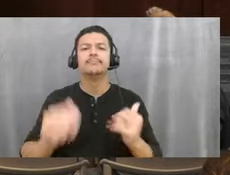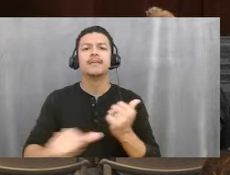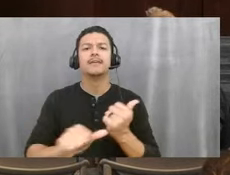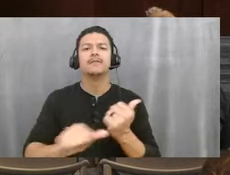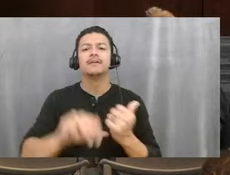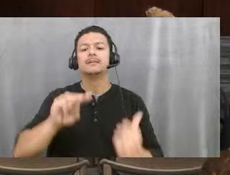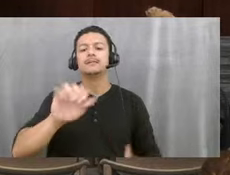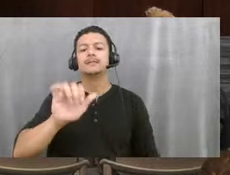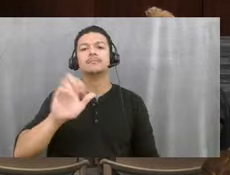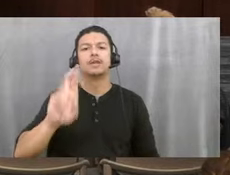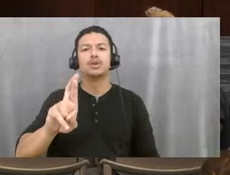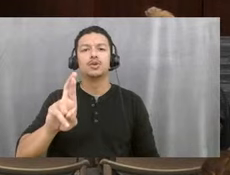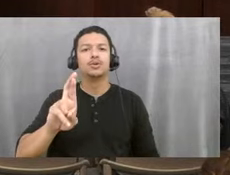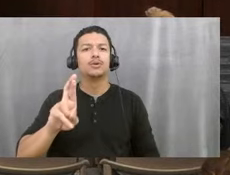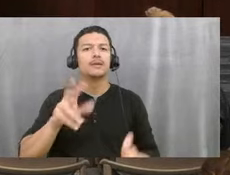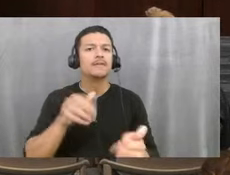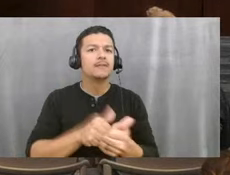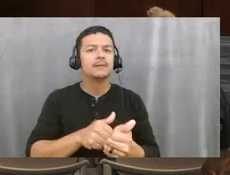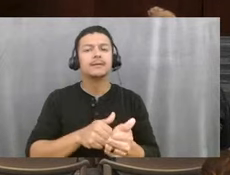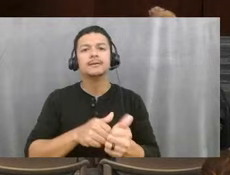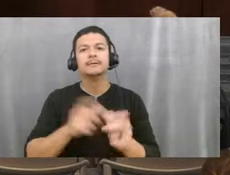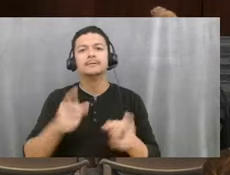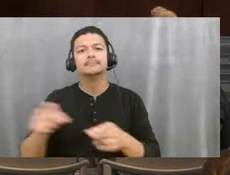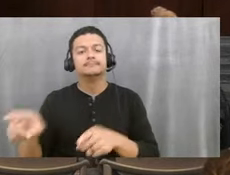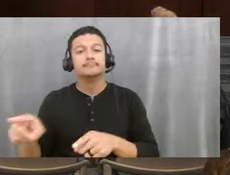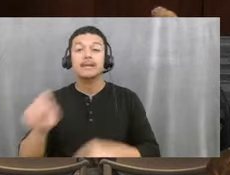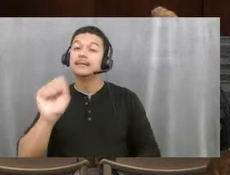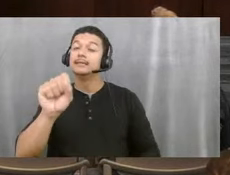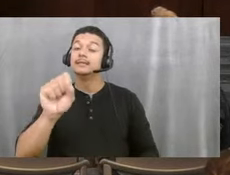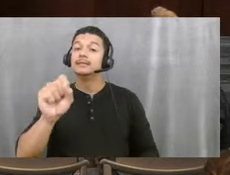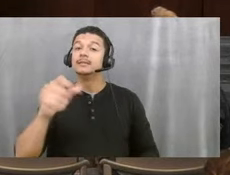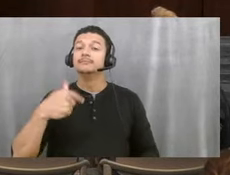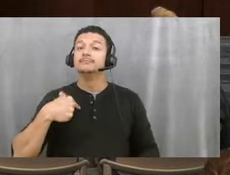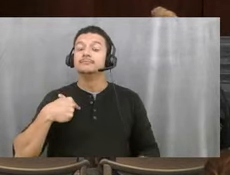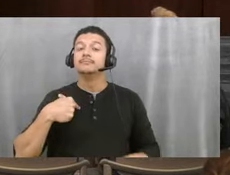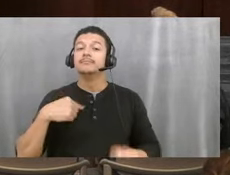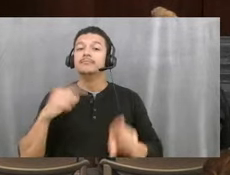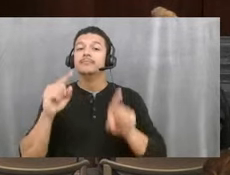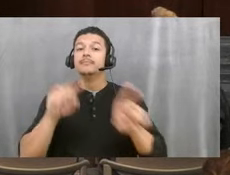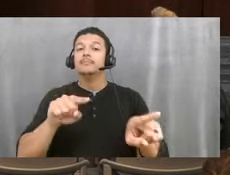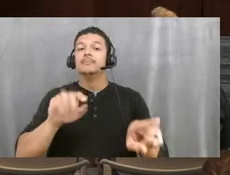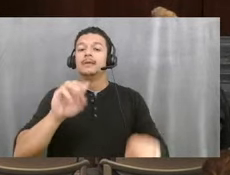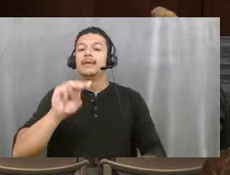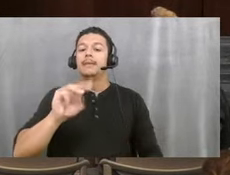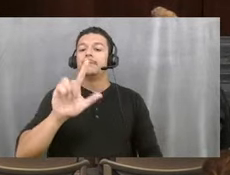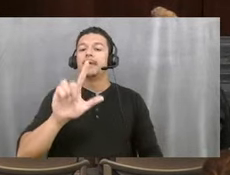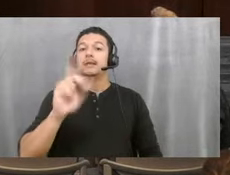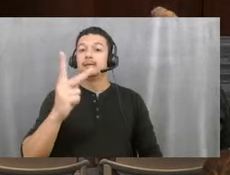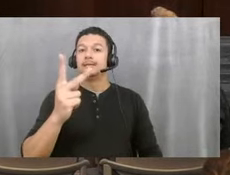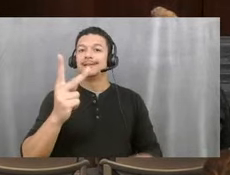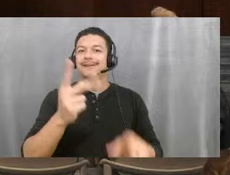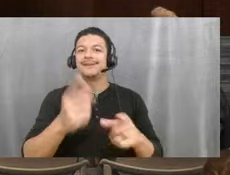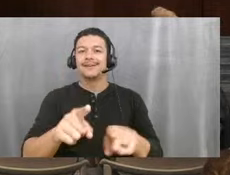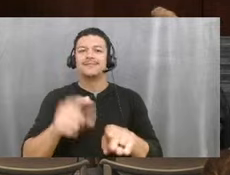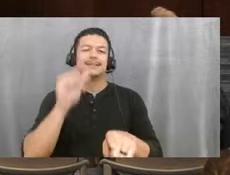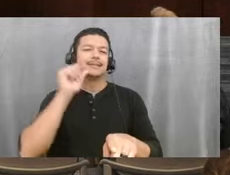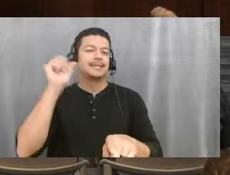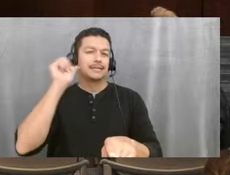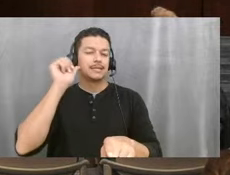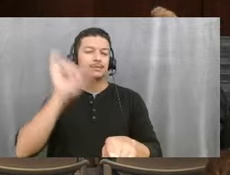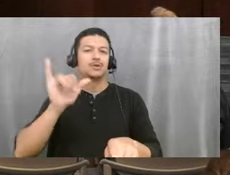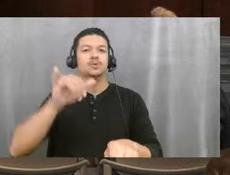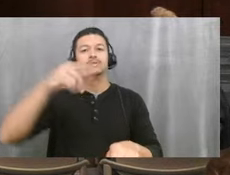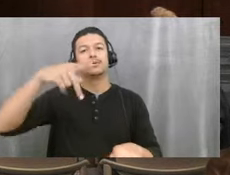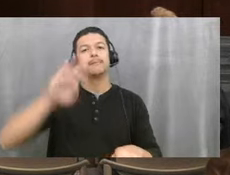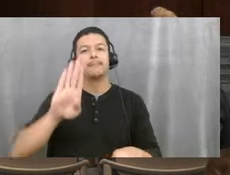updates? Yes. I did attend the MLK event yesterday. did attend Palm Beach County Days in